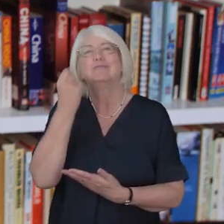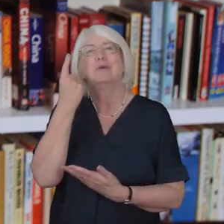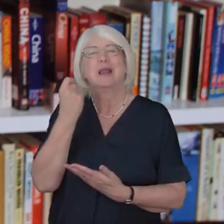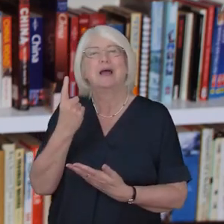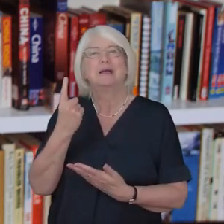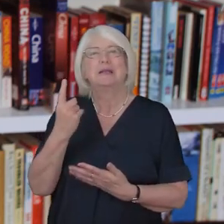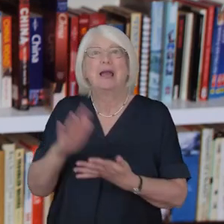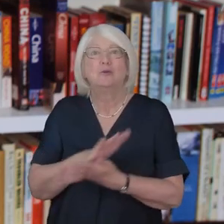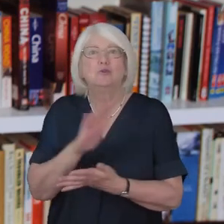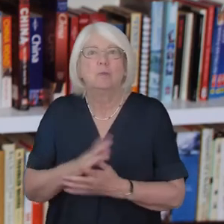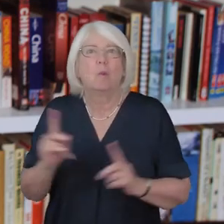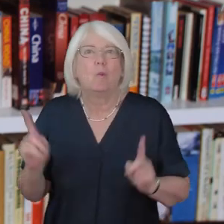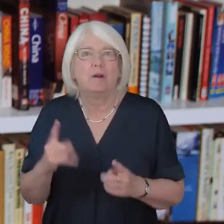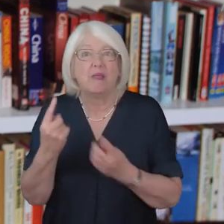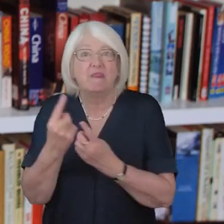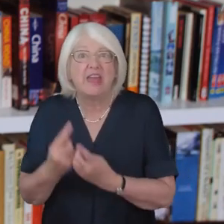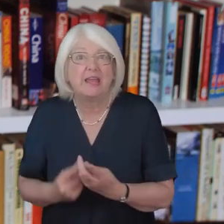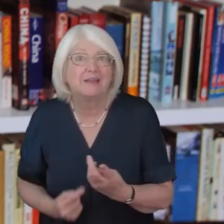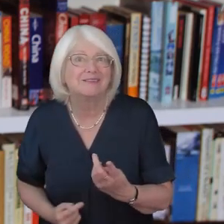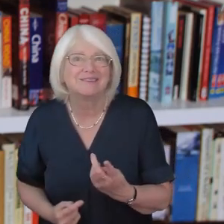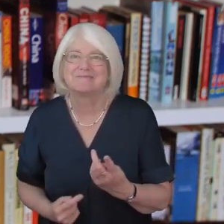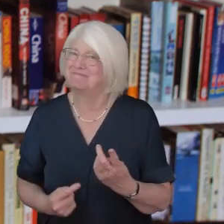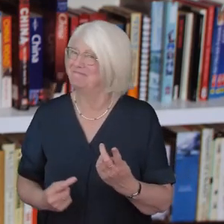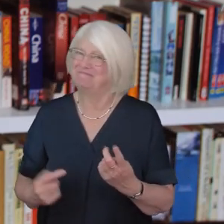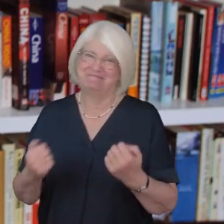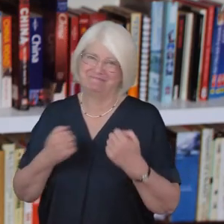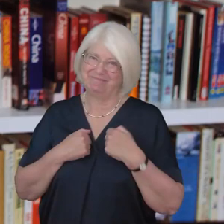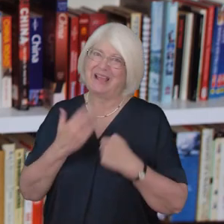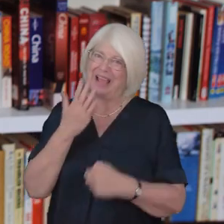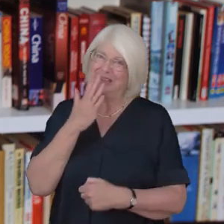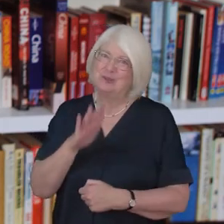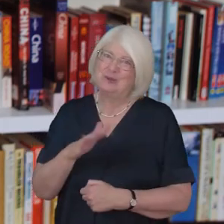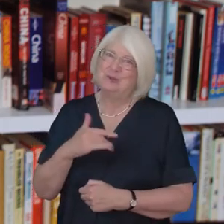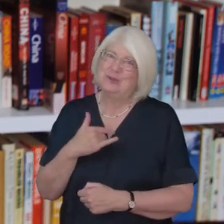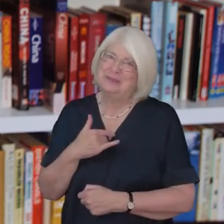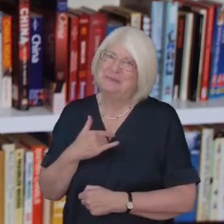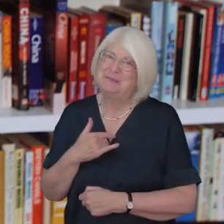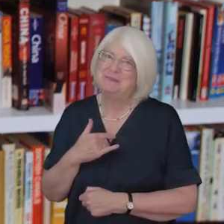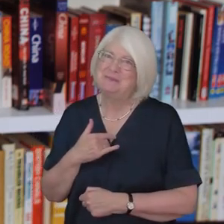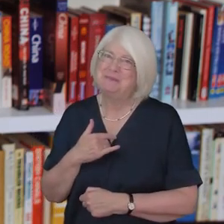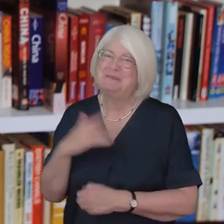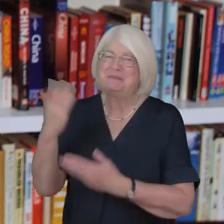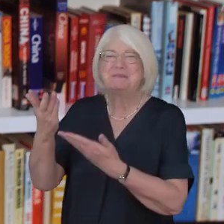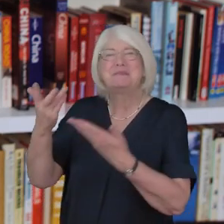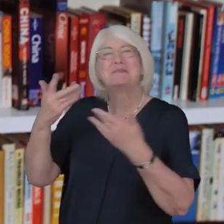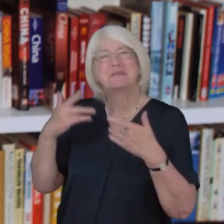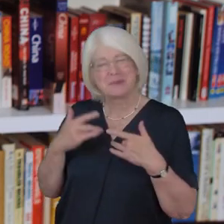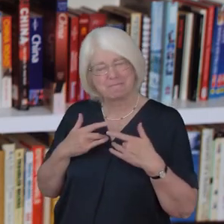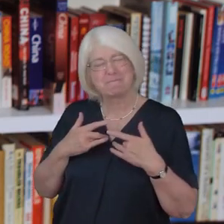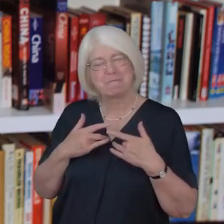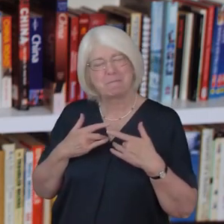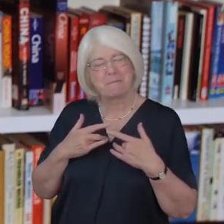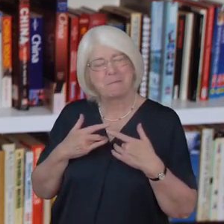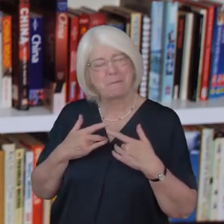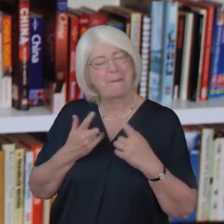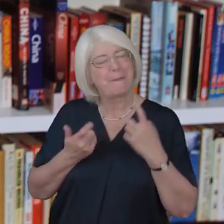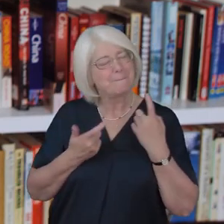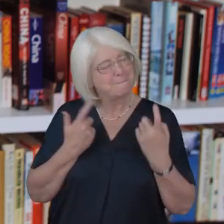But in my attitude to them Grant me, I pray The ability to find